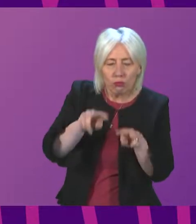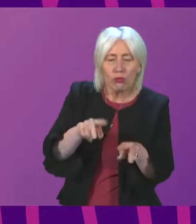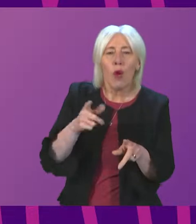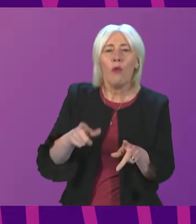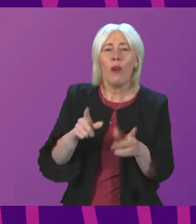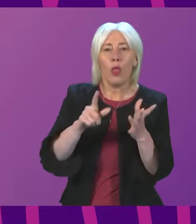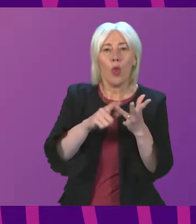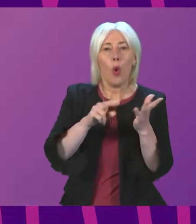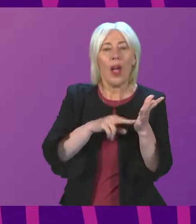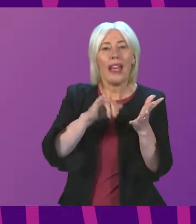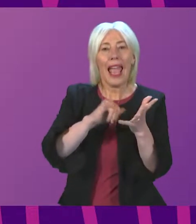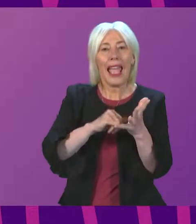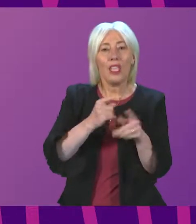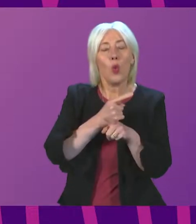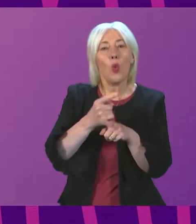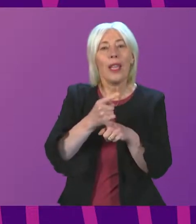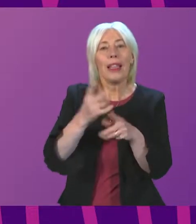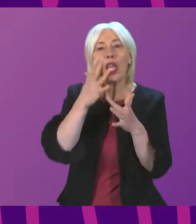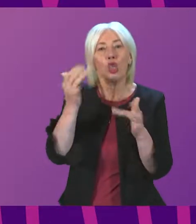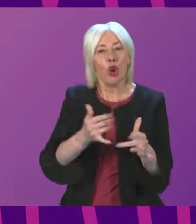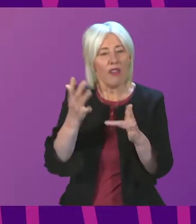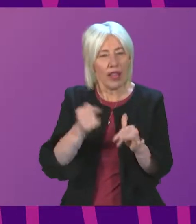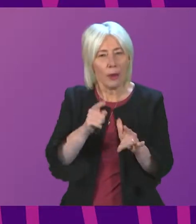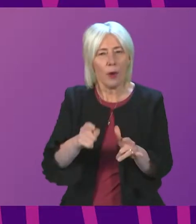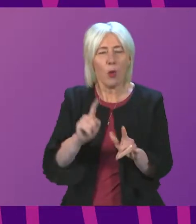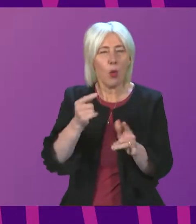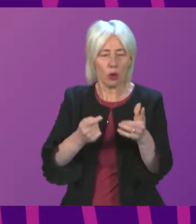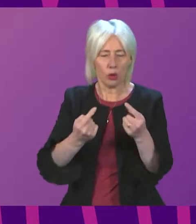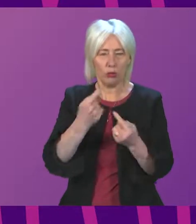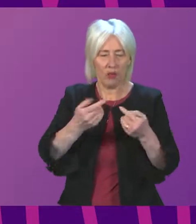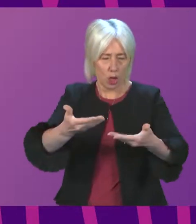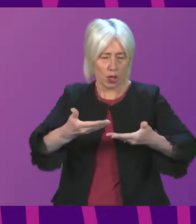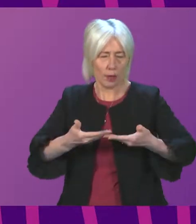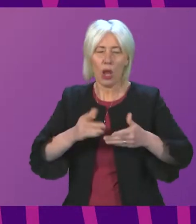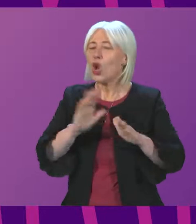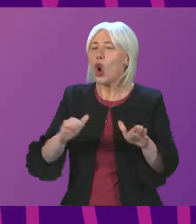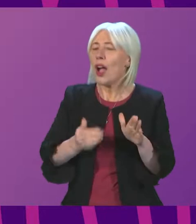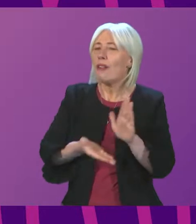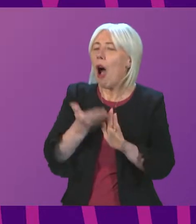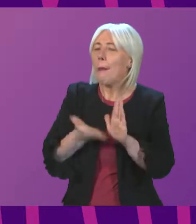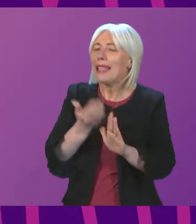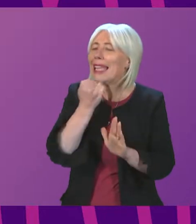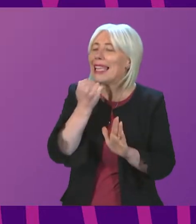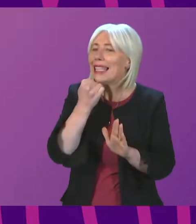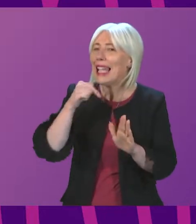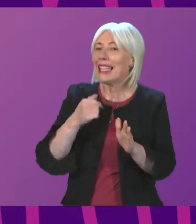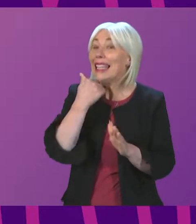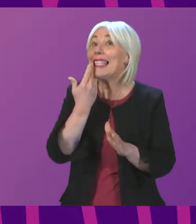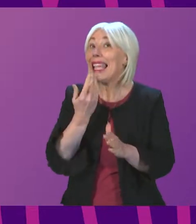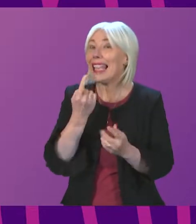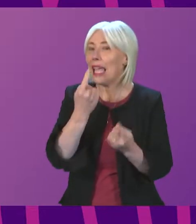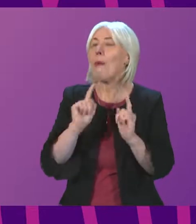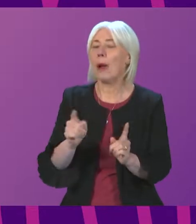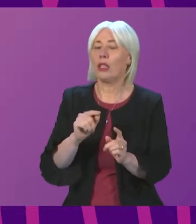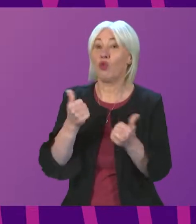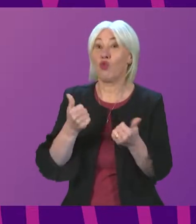of the ONS weekly survey. While it is not as up-to-date as the daily data, it does offer reliable information.